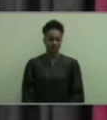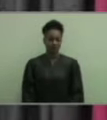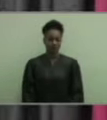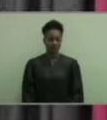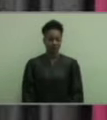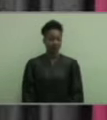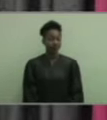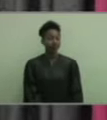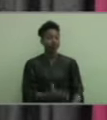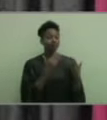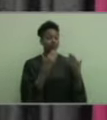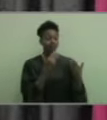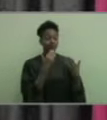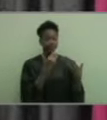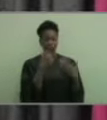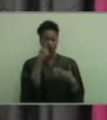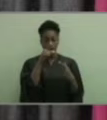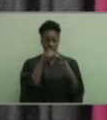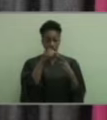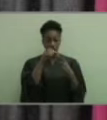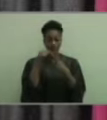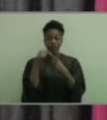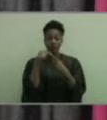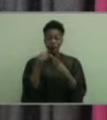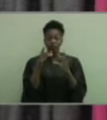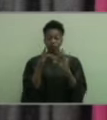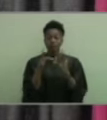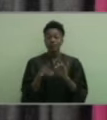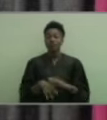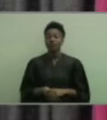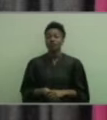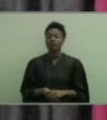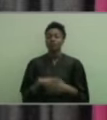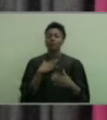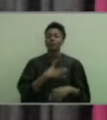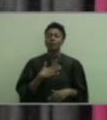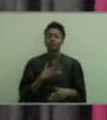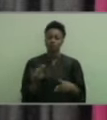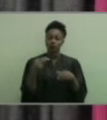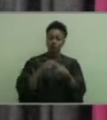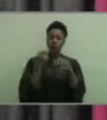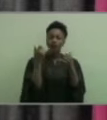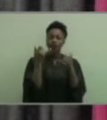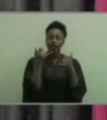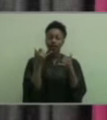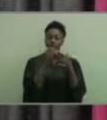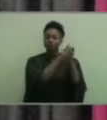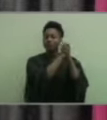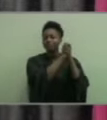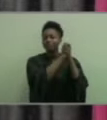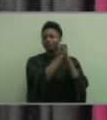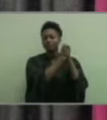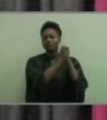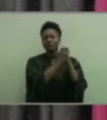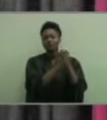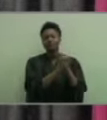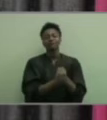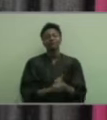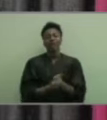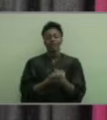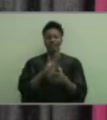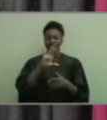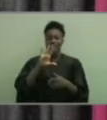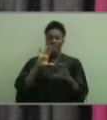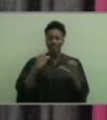Thank you, Uday, for those special remarks. Please join me now in congratulating the Herschel V. Jenkins High School